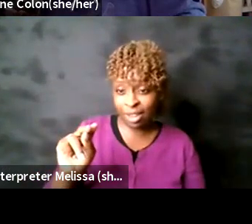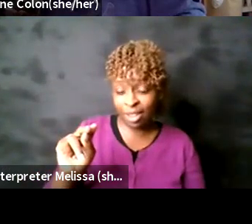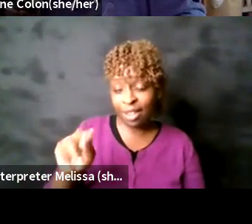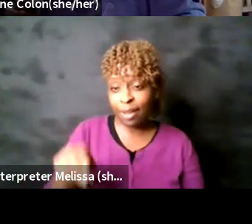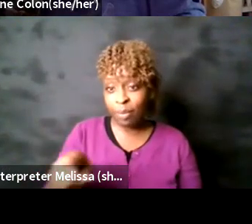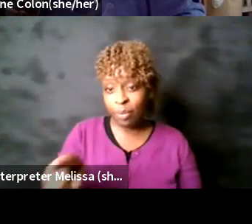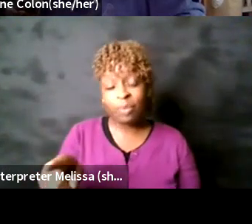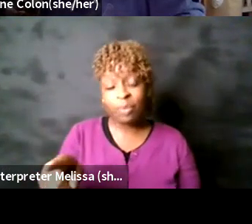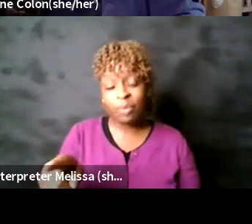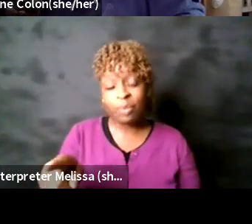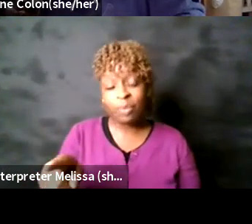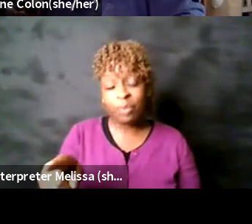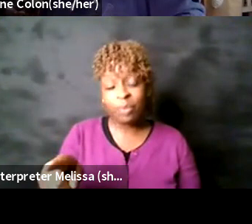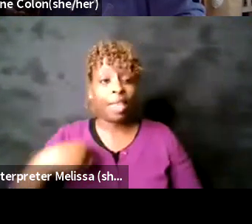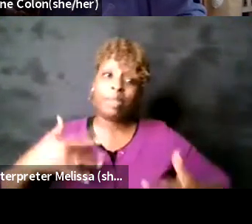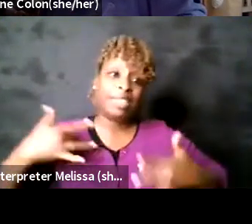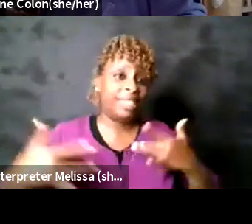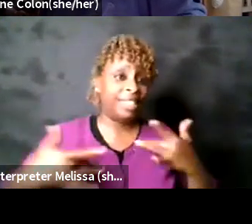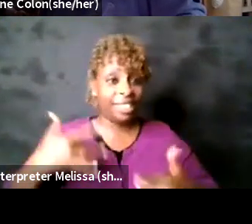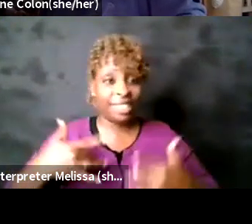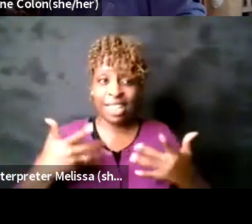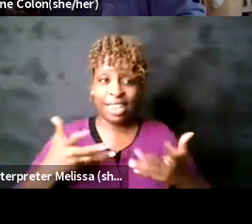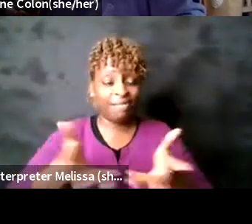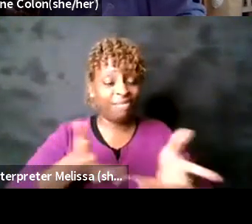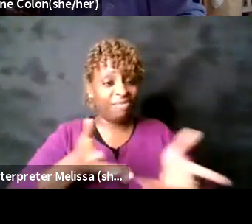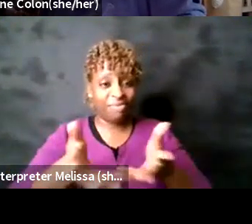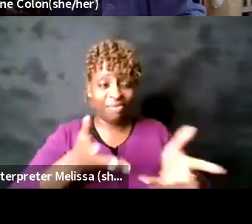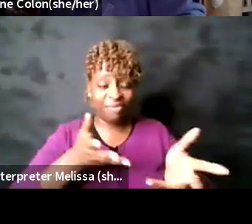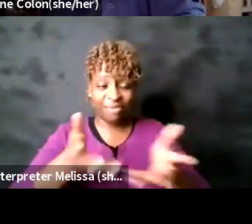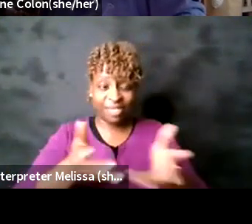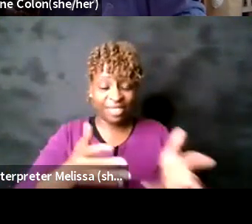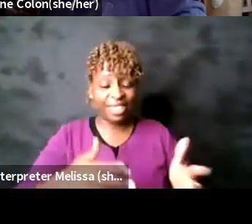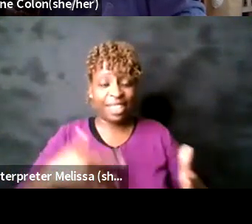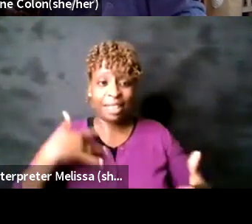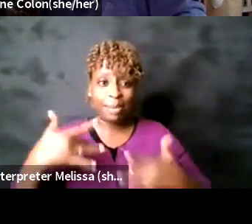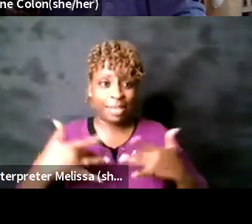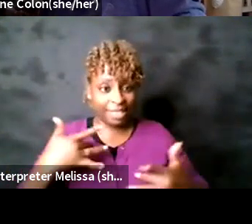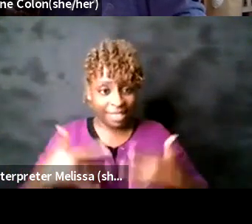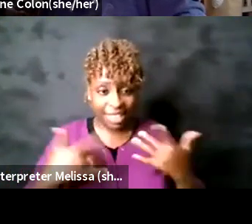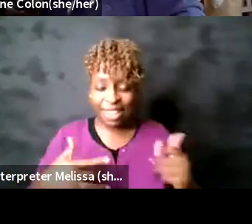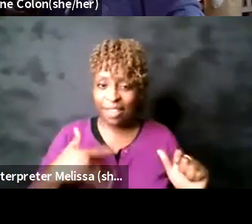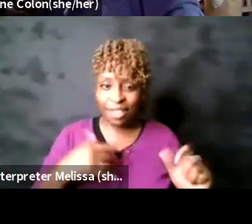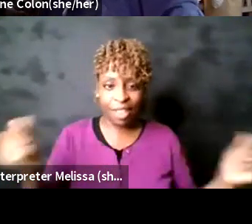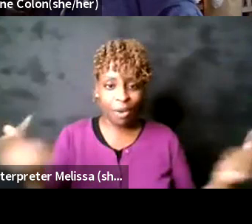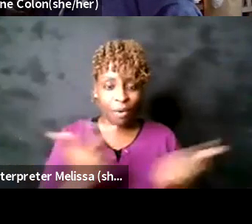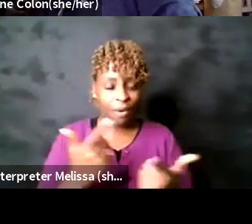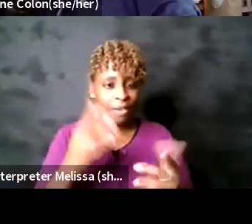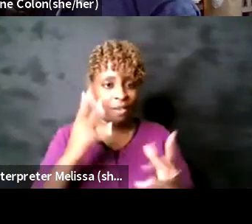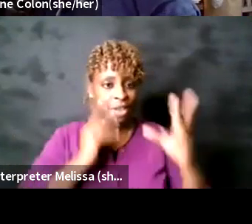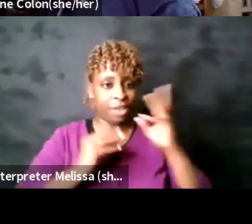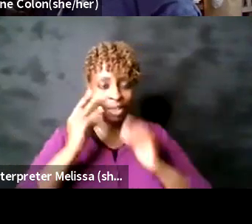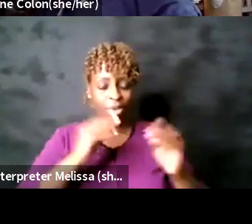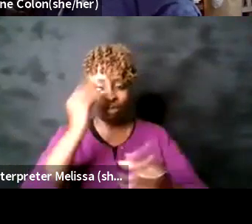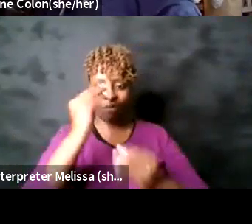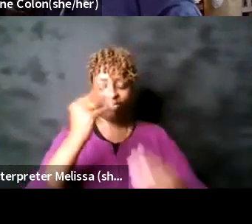excited that this conversation even happened i feel like all of us have such varied experiences that we're bringing here